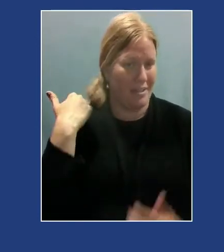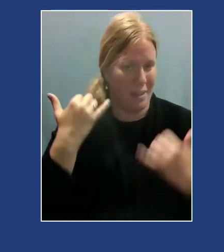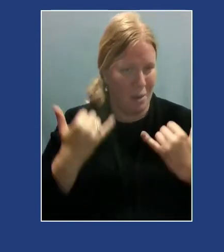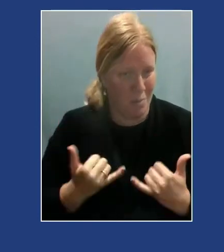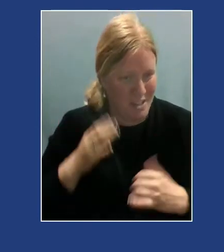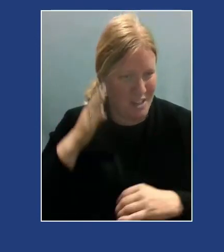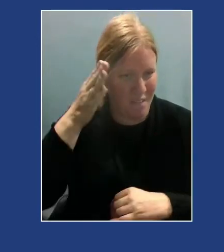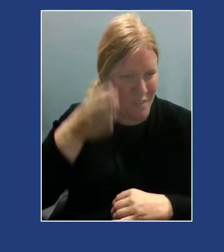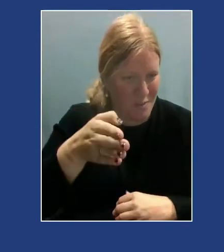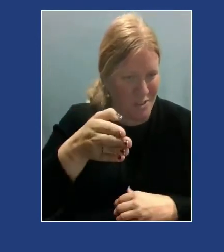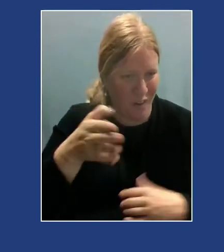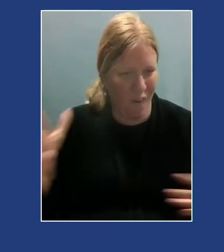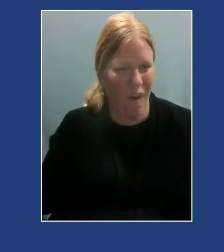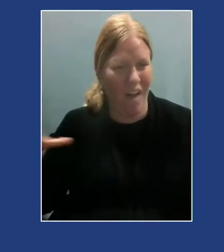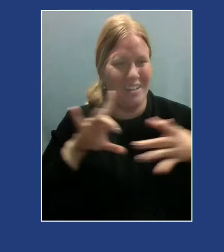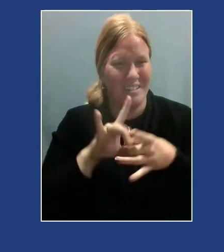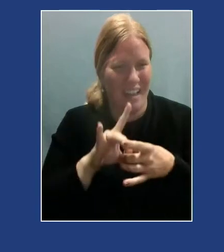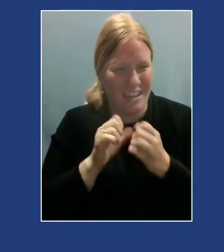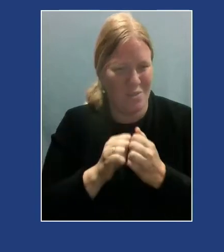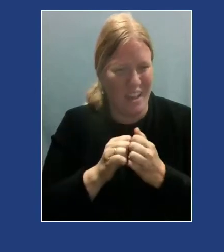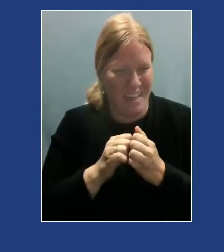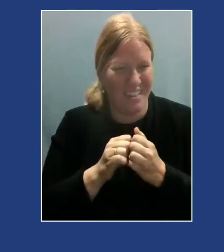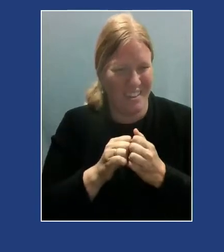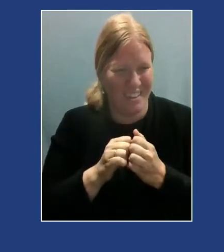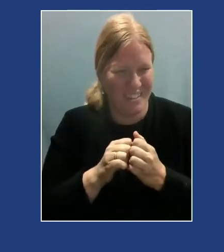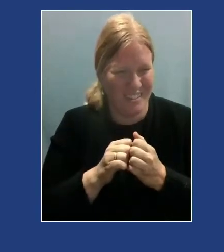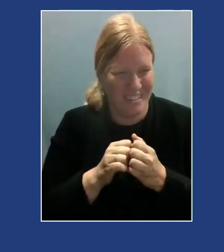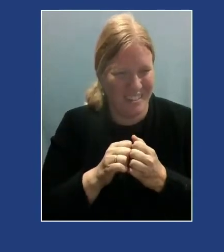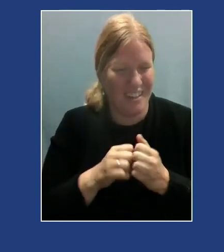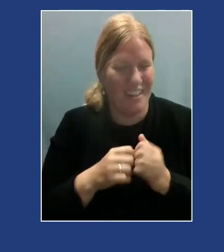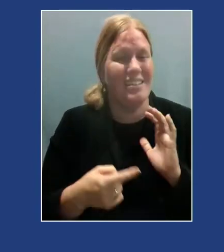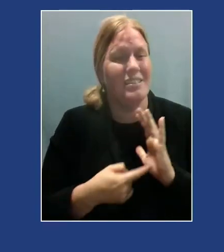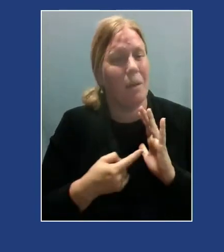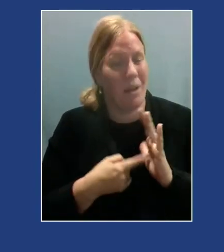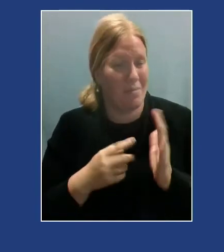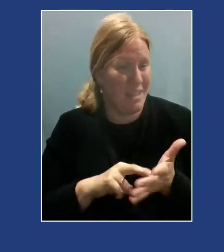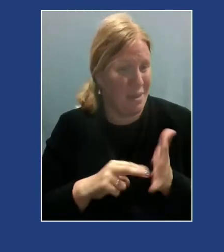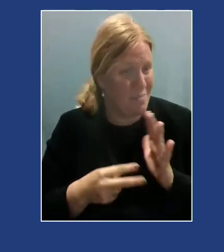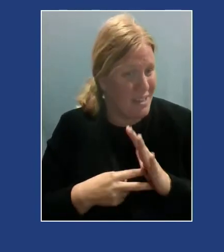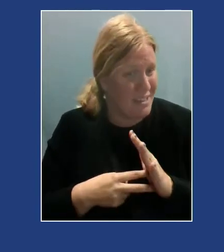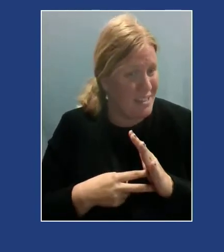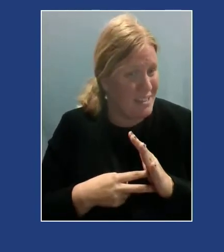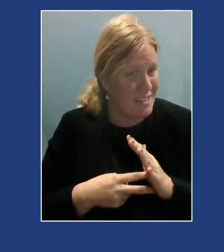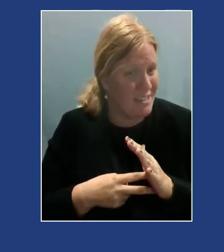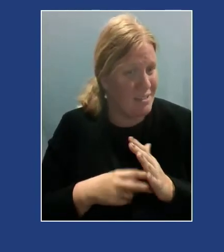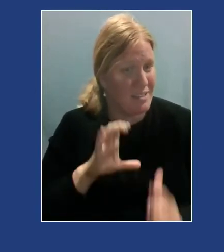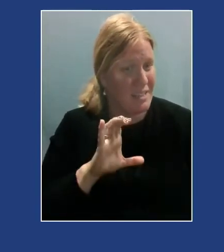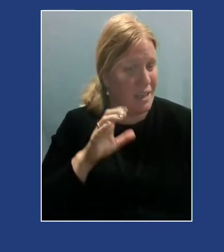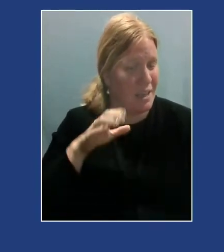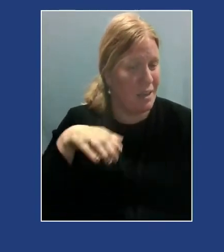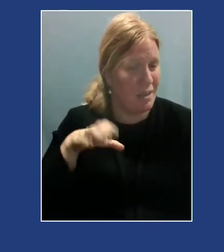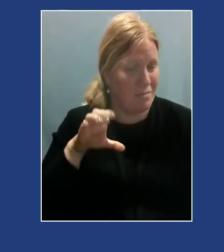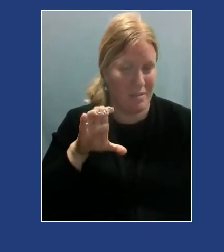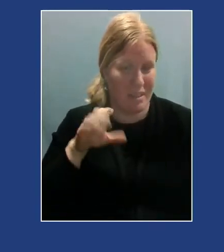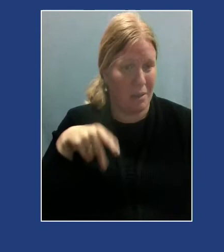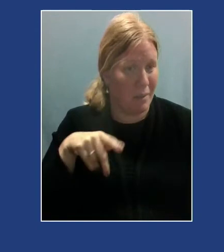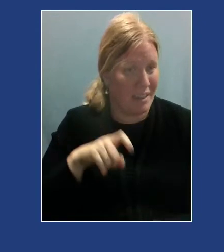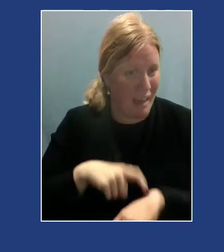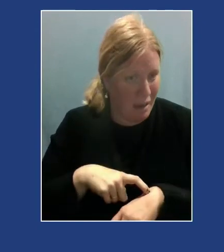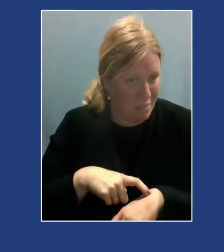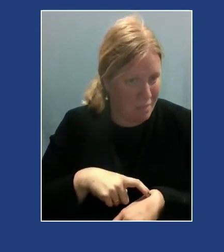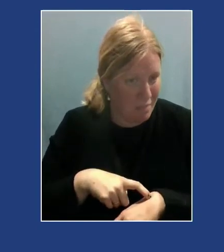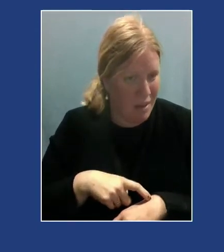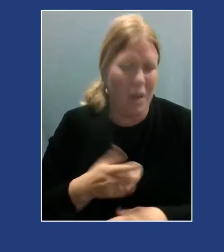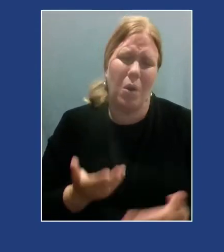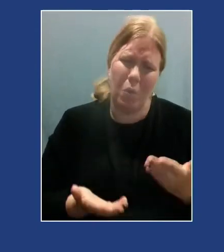together rather than being solely future oriented. And so that means some people have heard of CP time, you know, where we might be